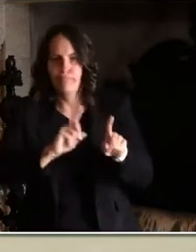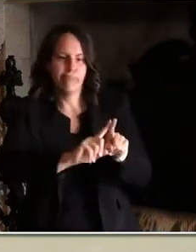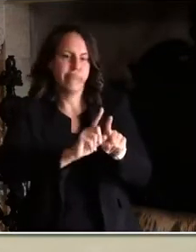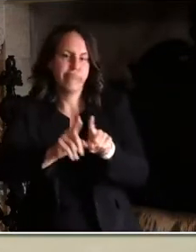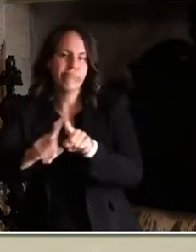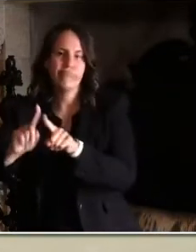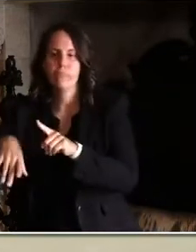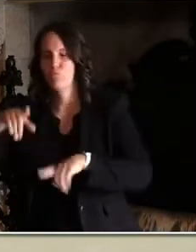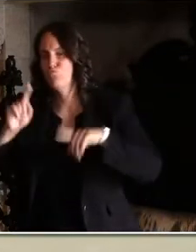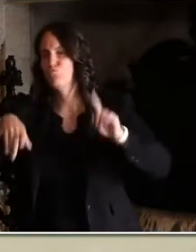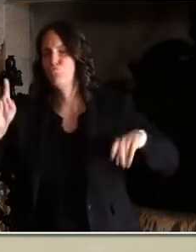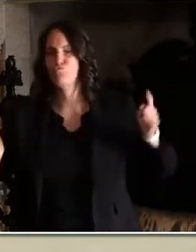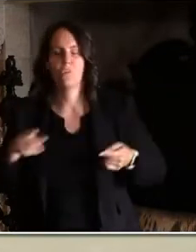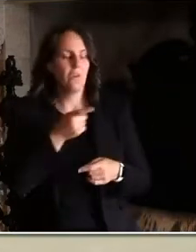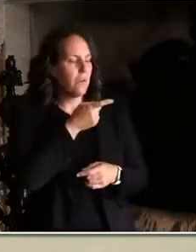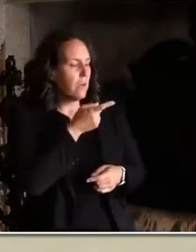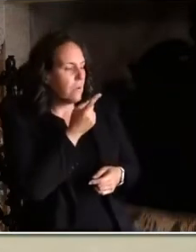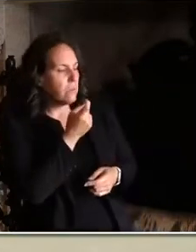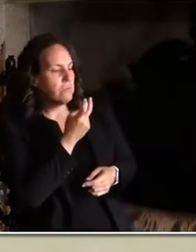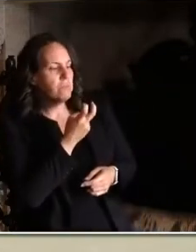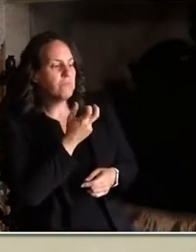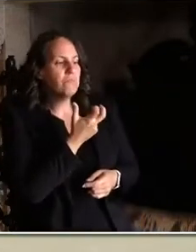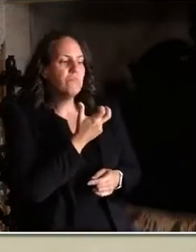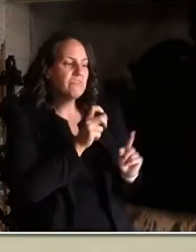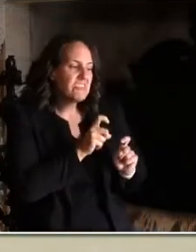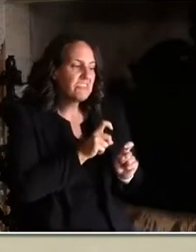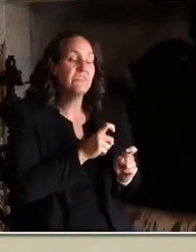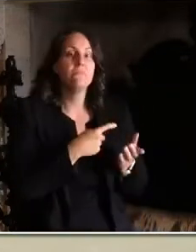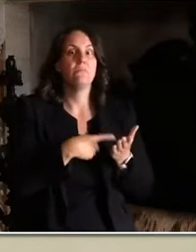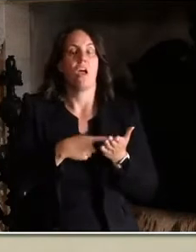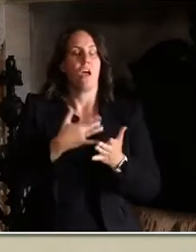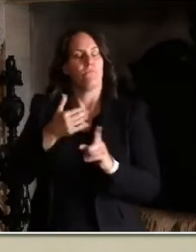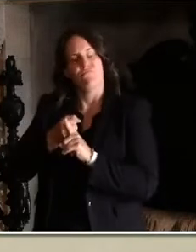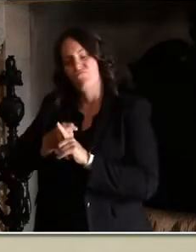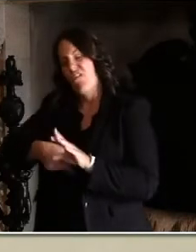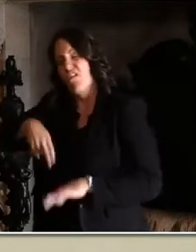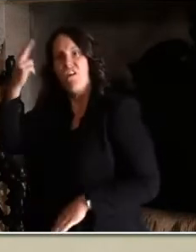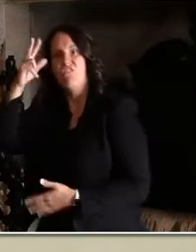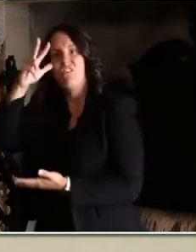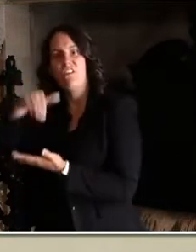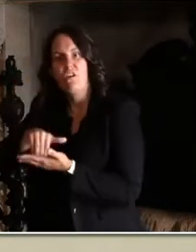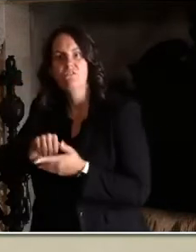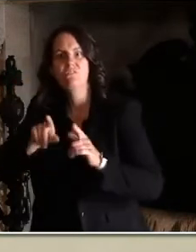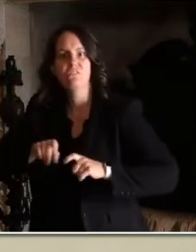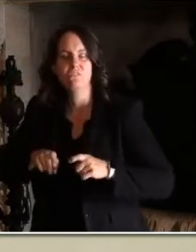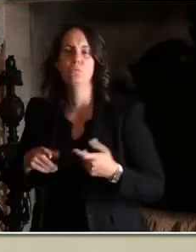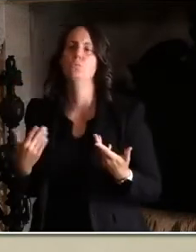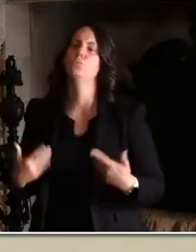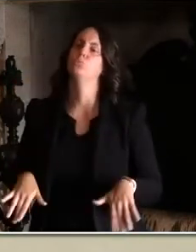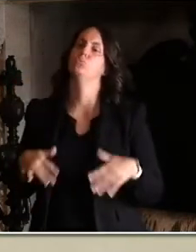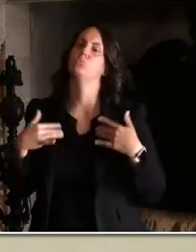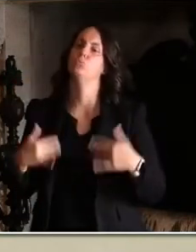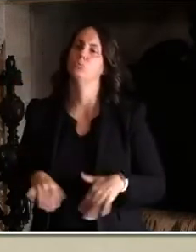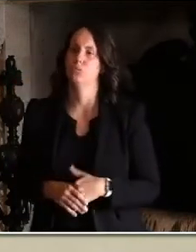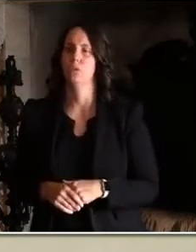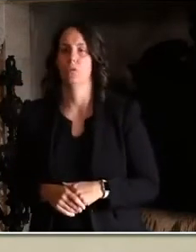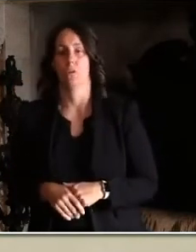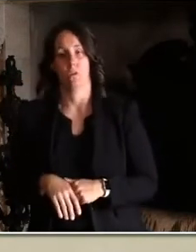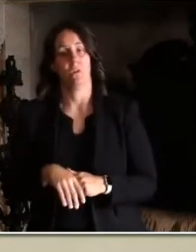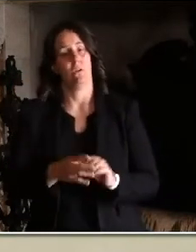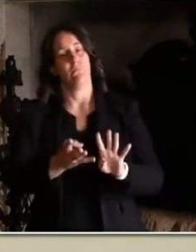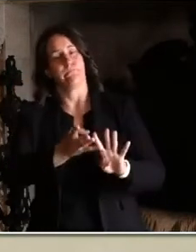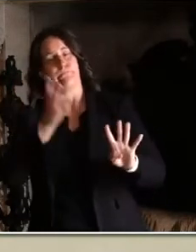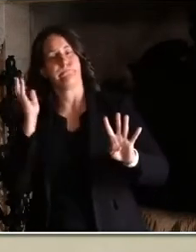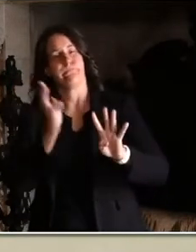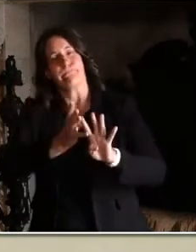We've recently experienced long waiting lines at these sites as the demand for testing has increased. We